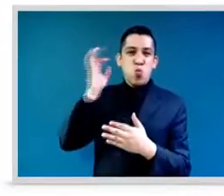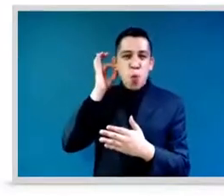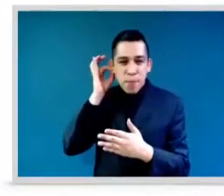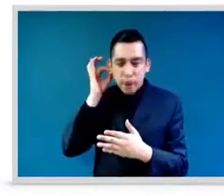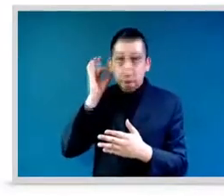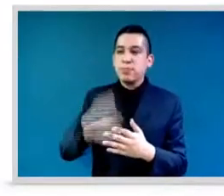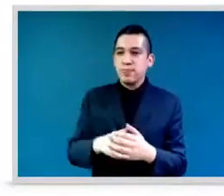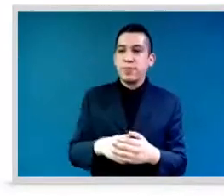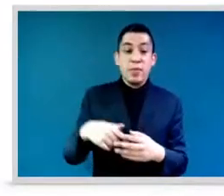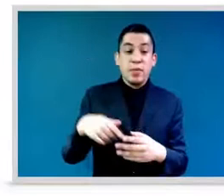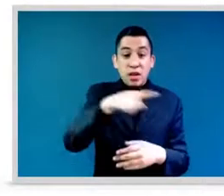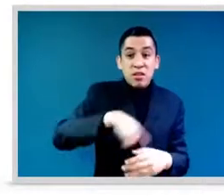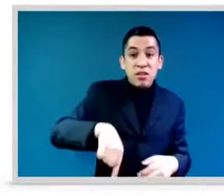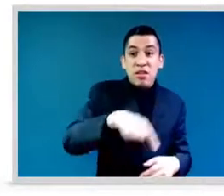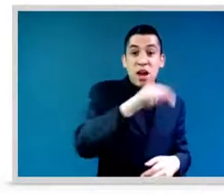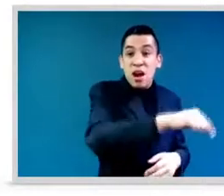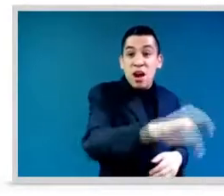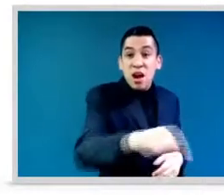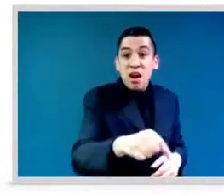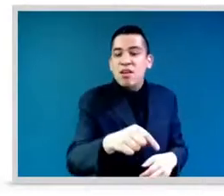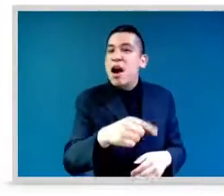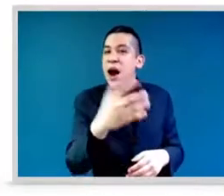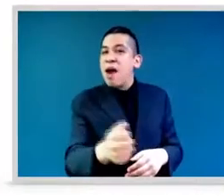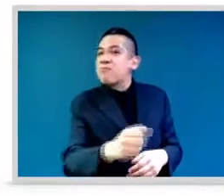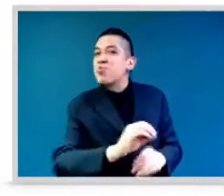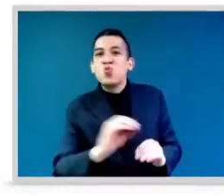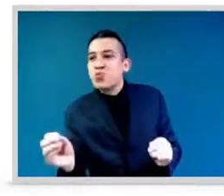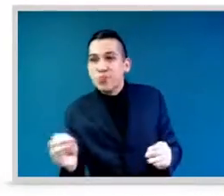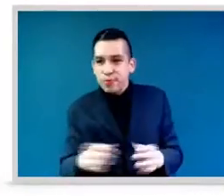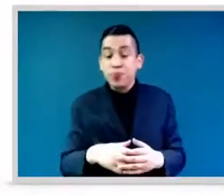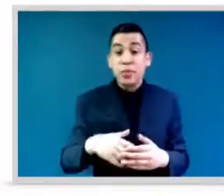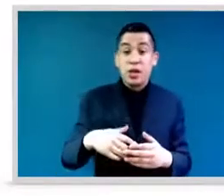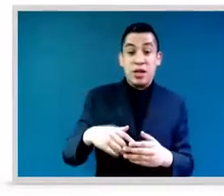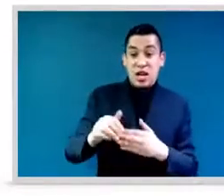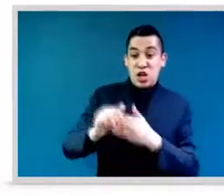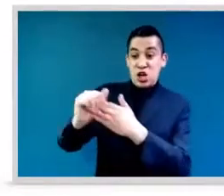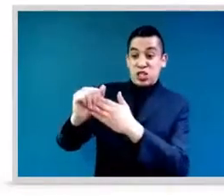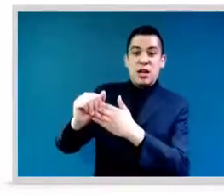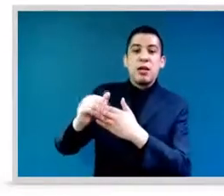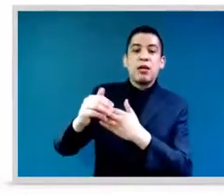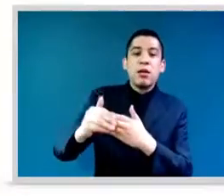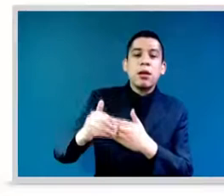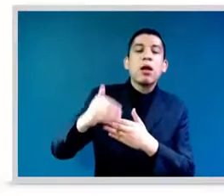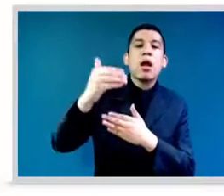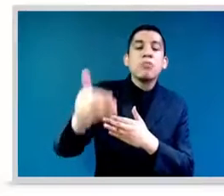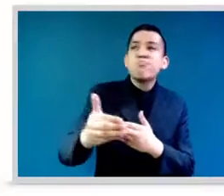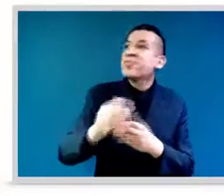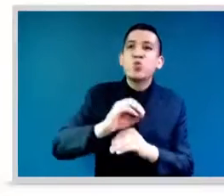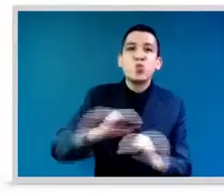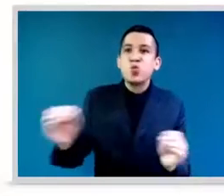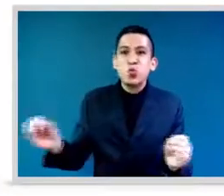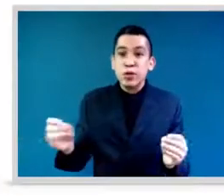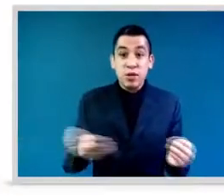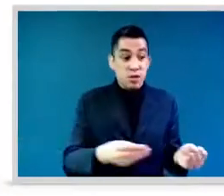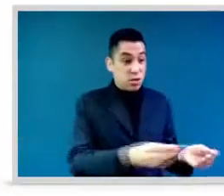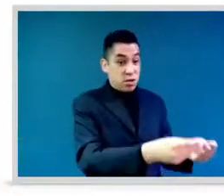happening when they reach higher stages? I am from Peru, and 30% of